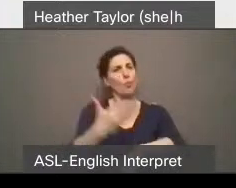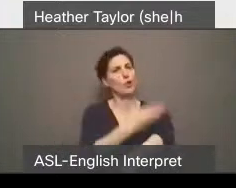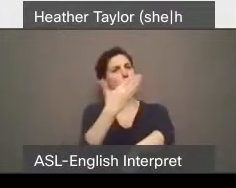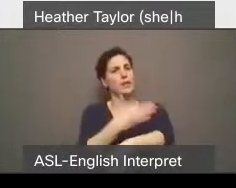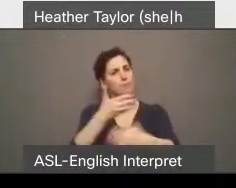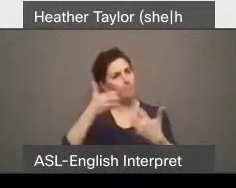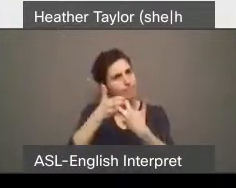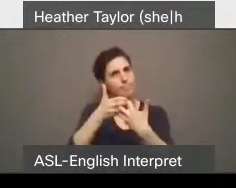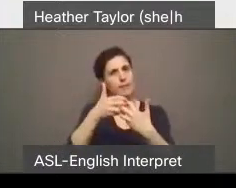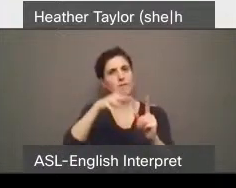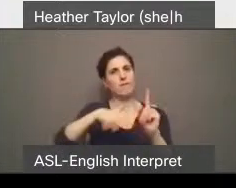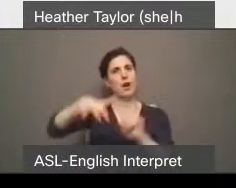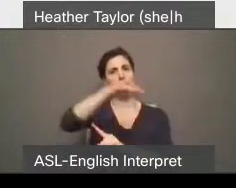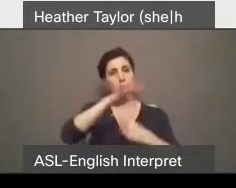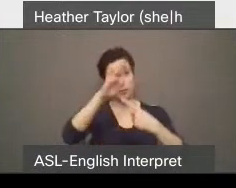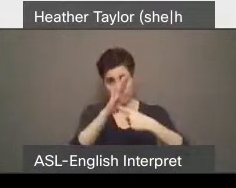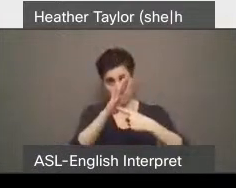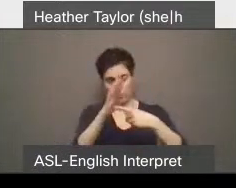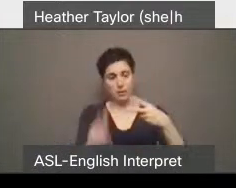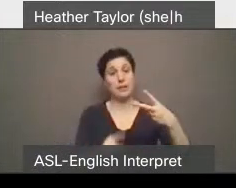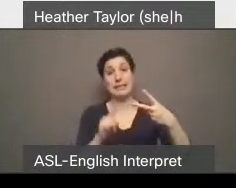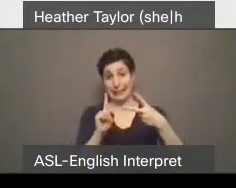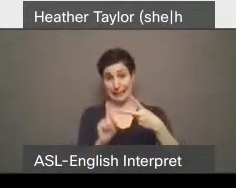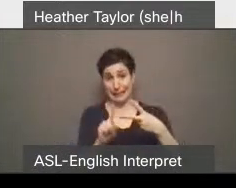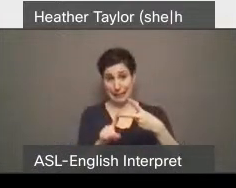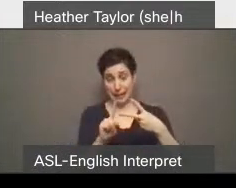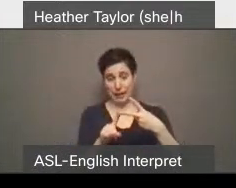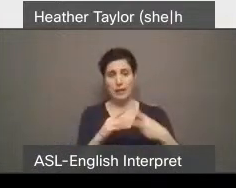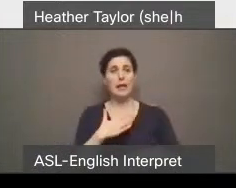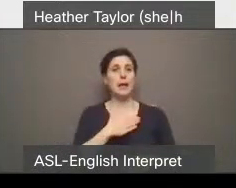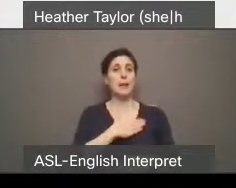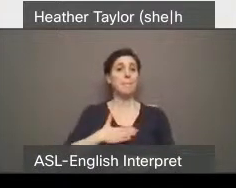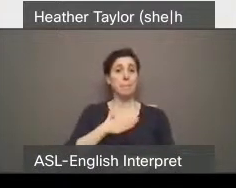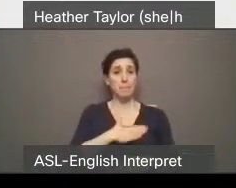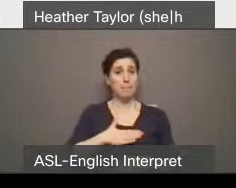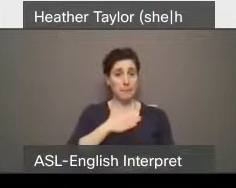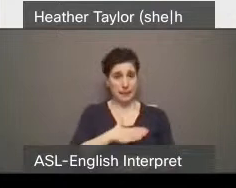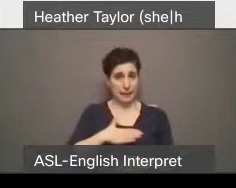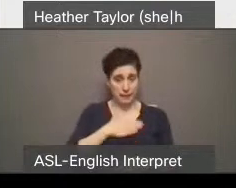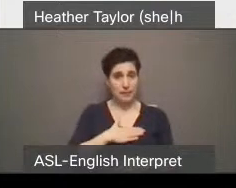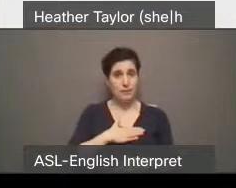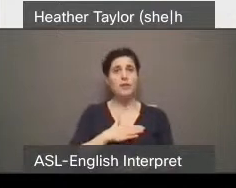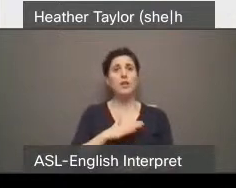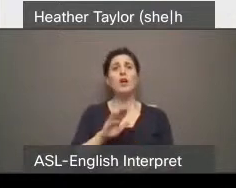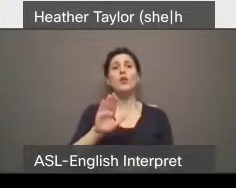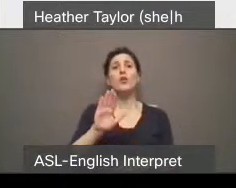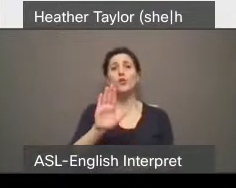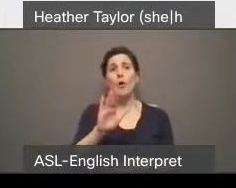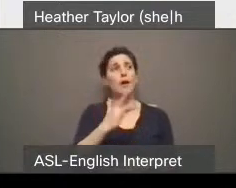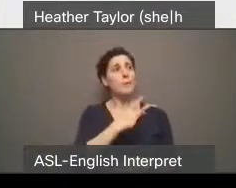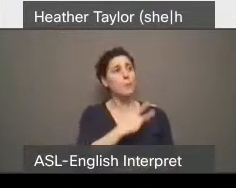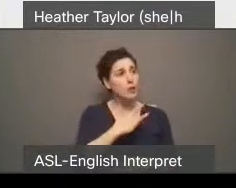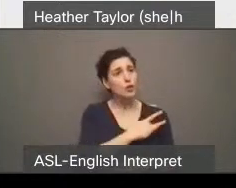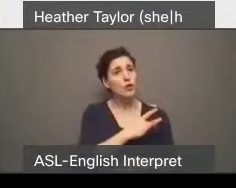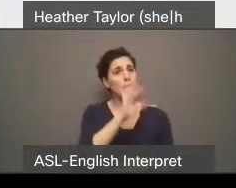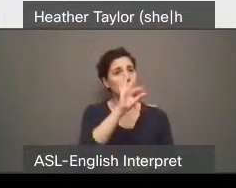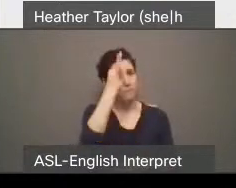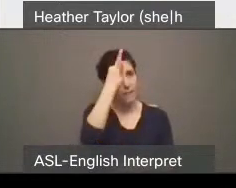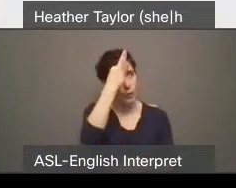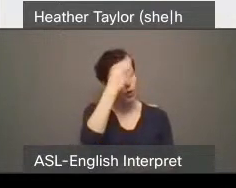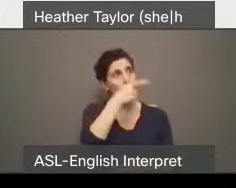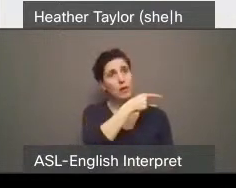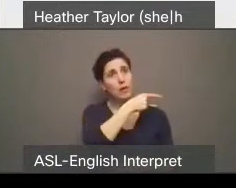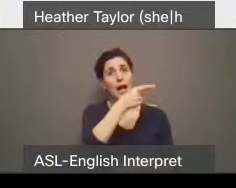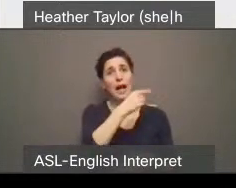year. Secondly, please initiate conversations with your provincial and federal counterparts to ensure that the